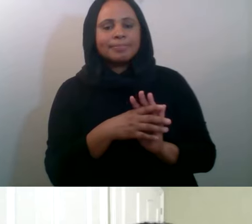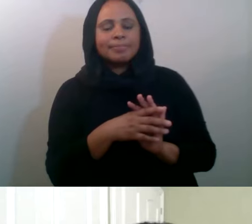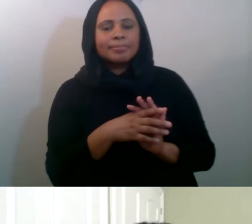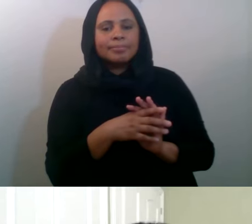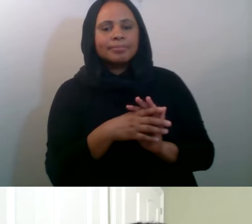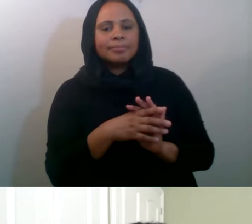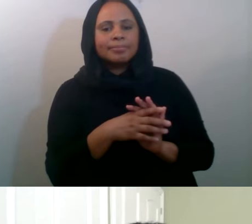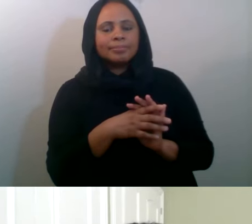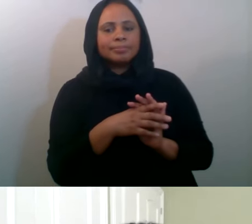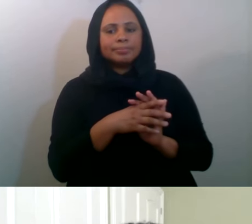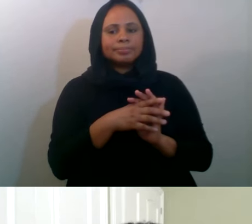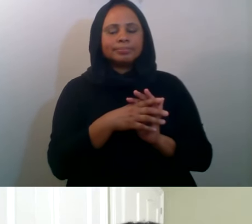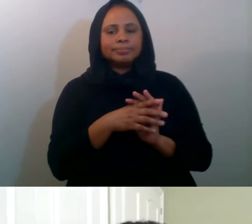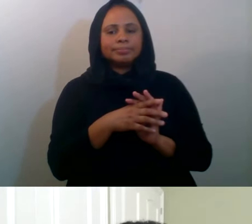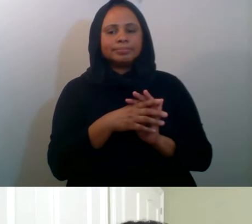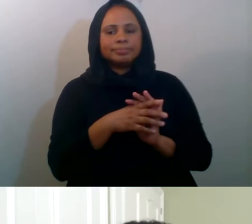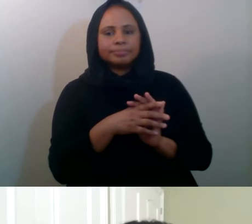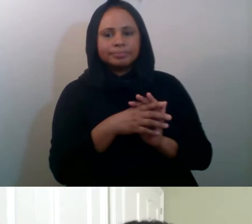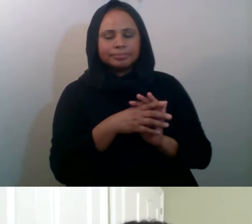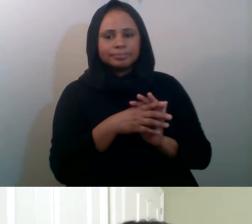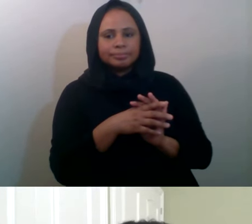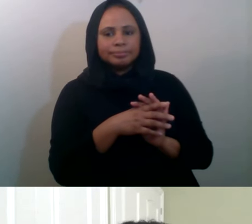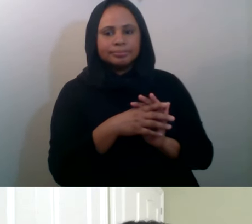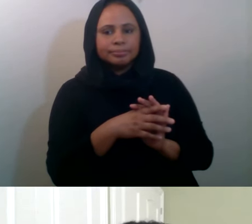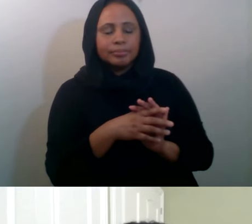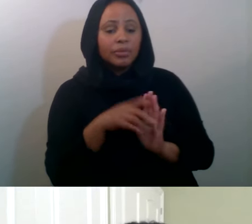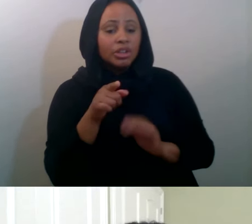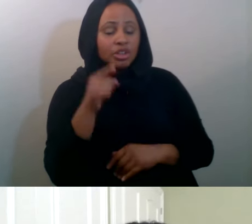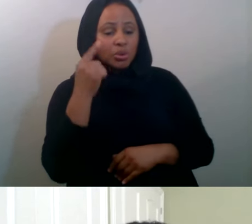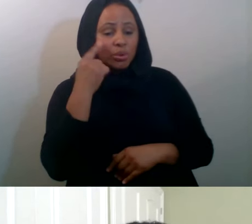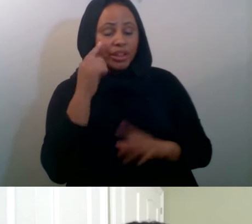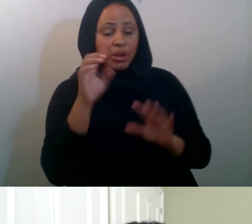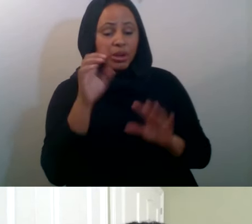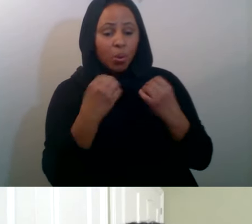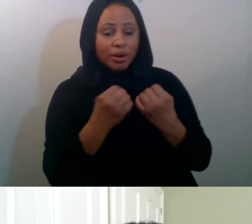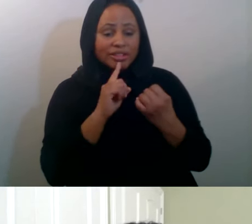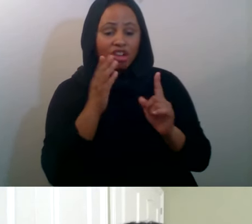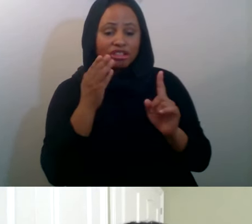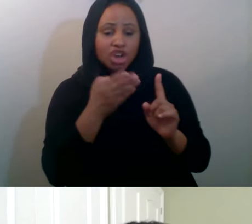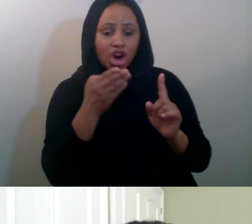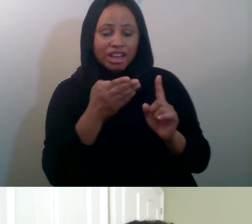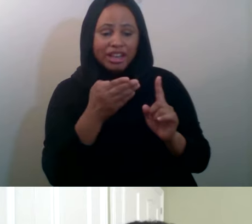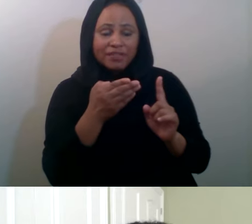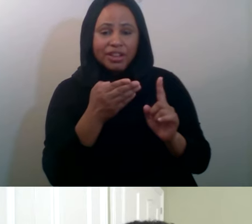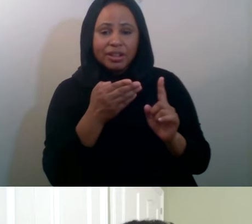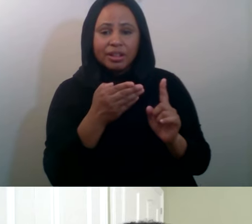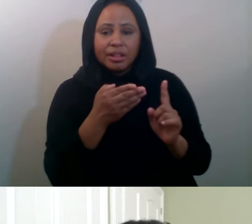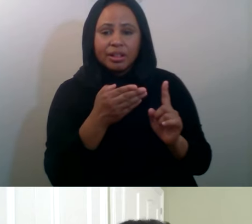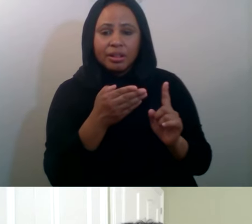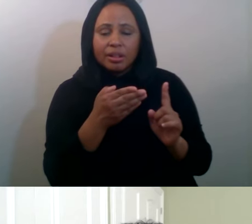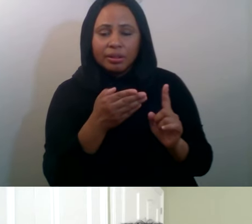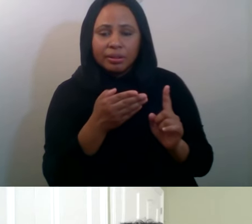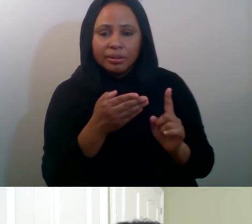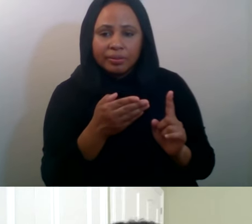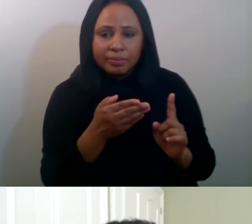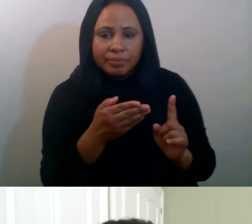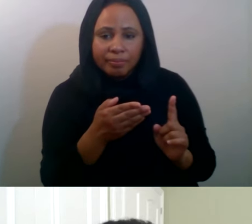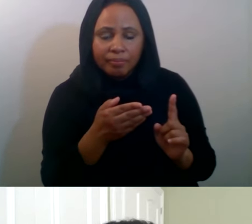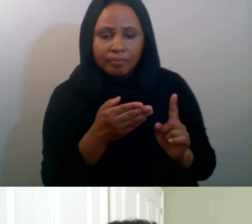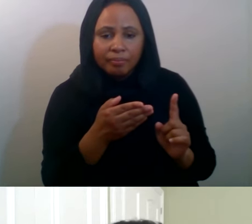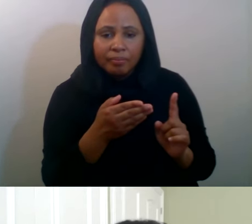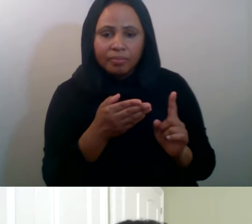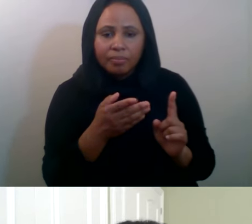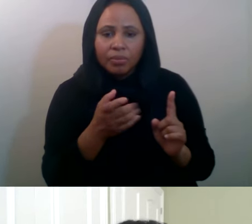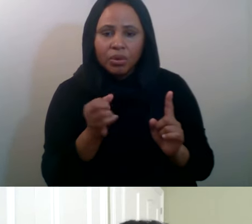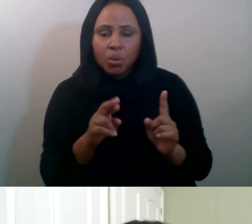Um, do the organizations have targeted impacts, focus areas, or demographics when, when dispersing Zakat, or